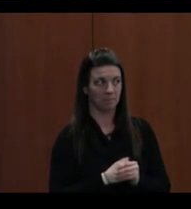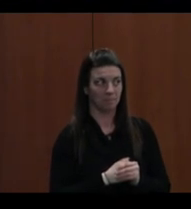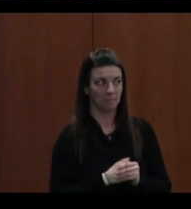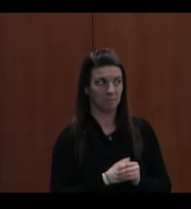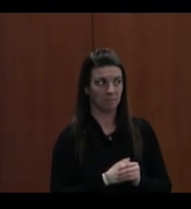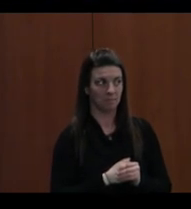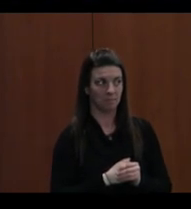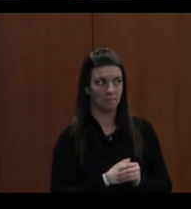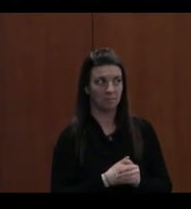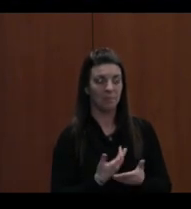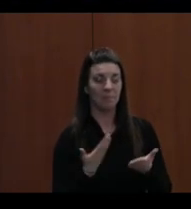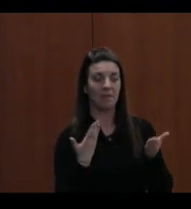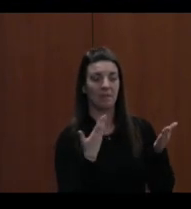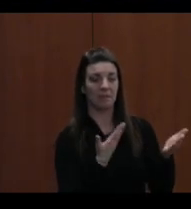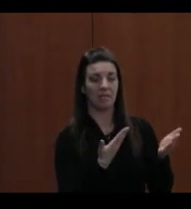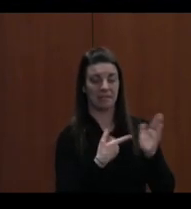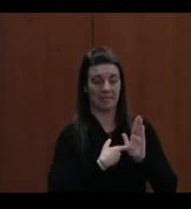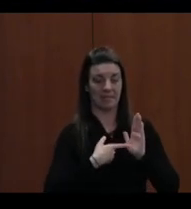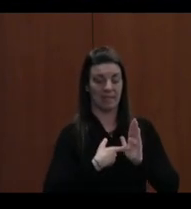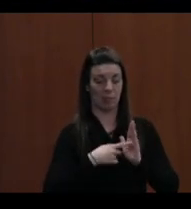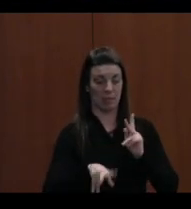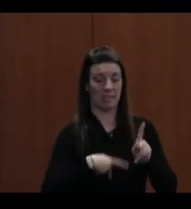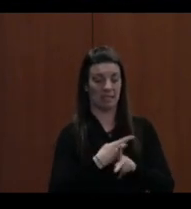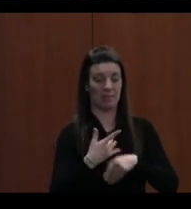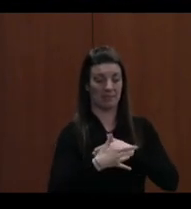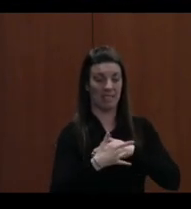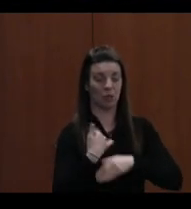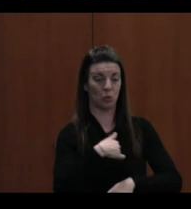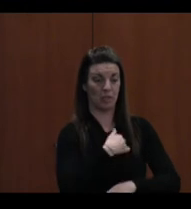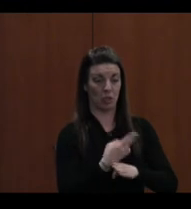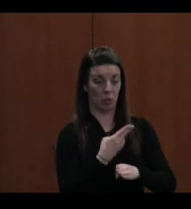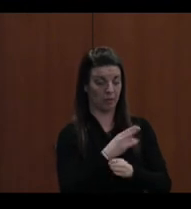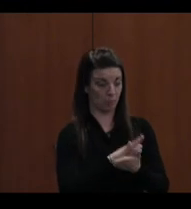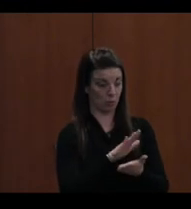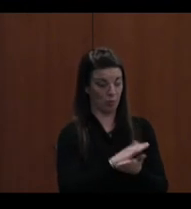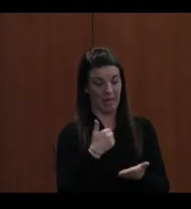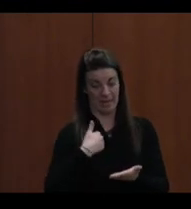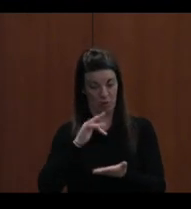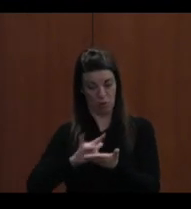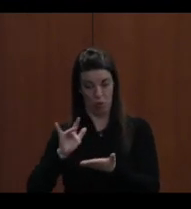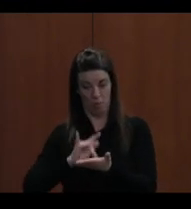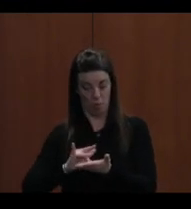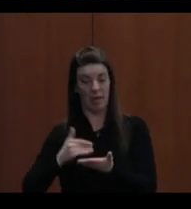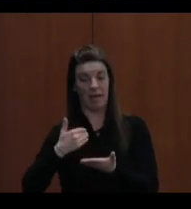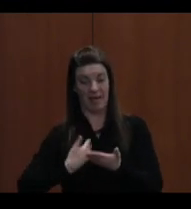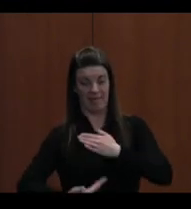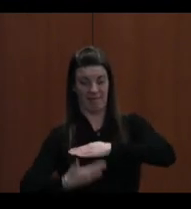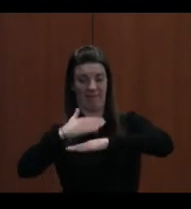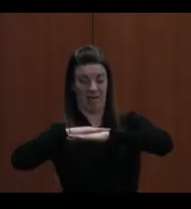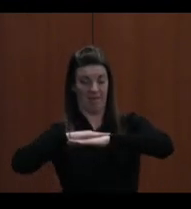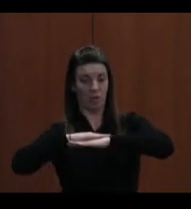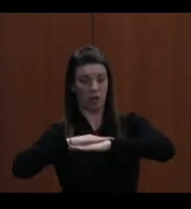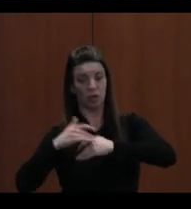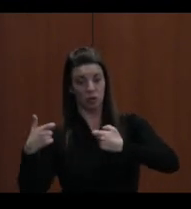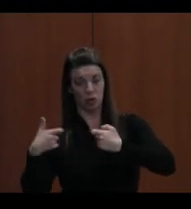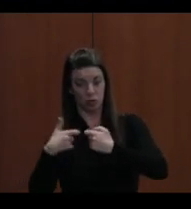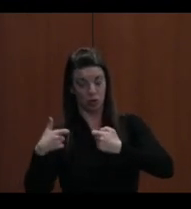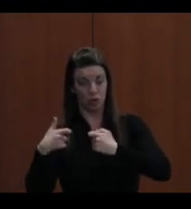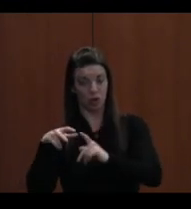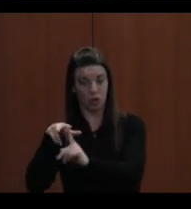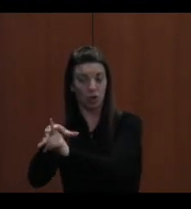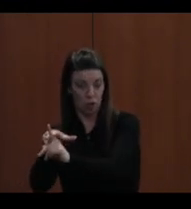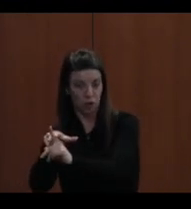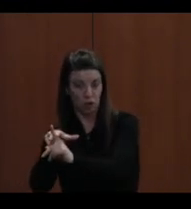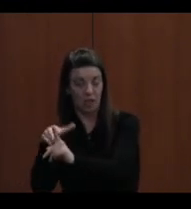This is an example of the types of technology that are in schools. So students have a Chromebook, they have a case, a charger. Elementary schools have an iPad,